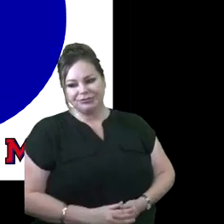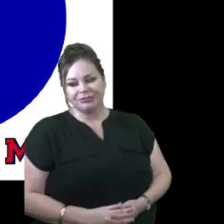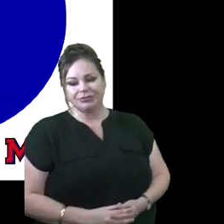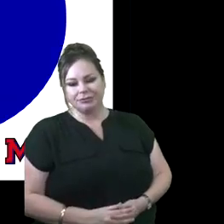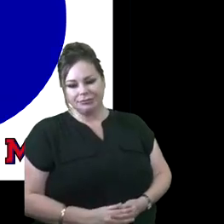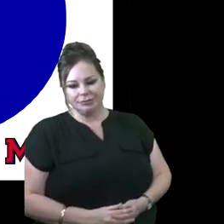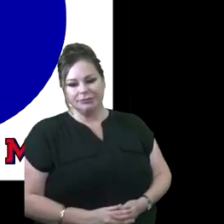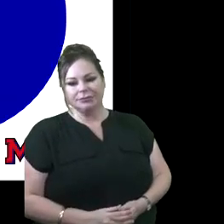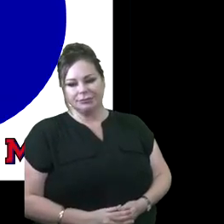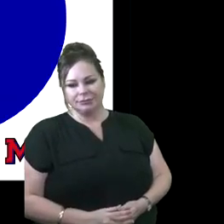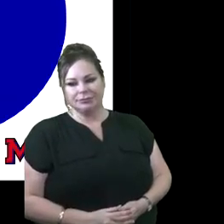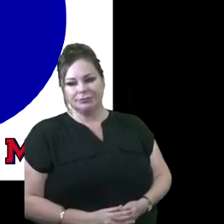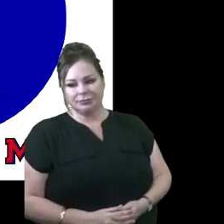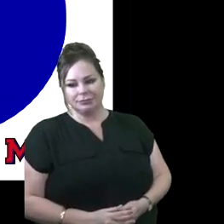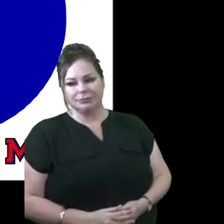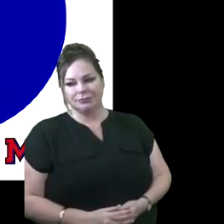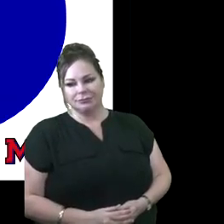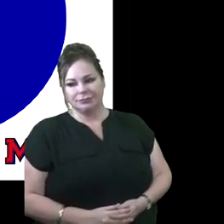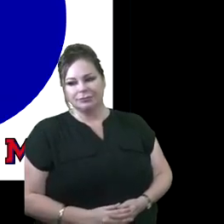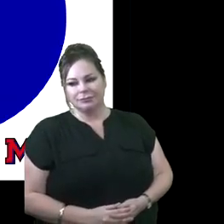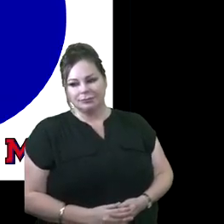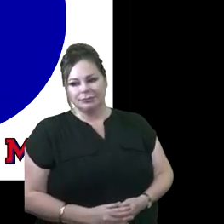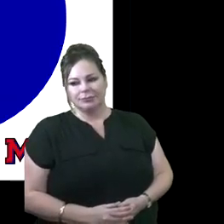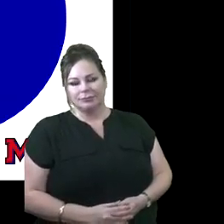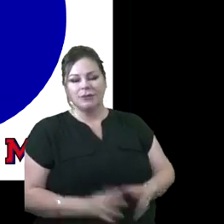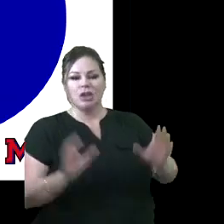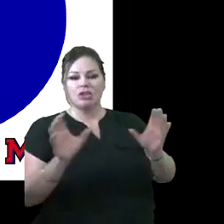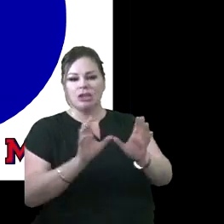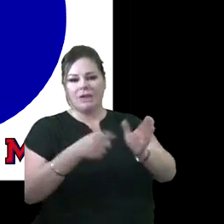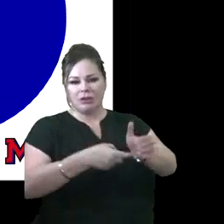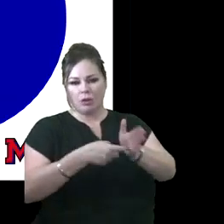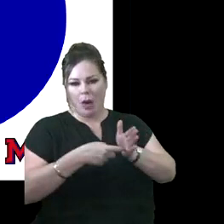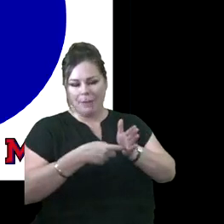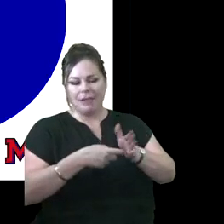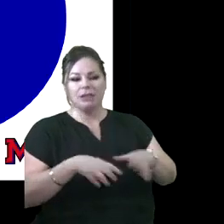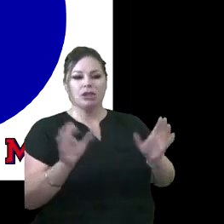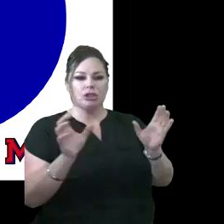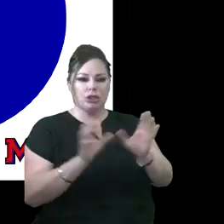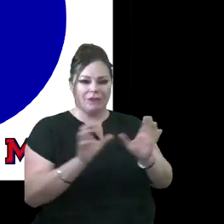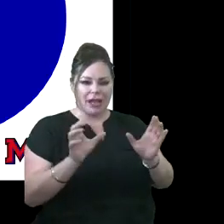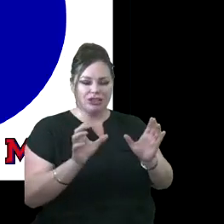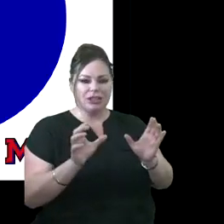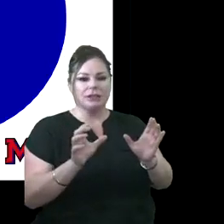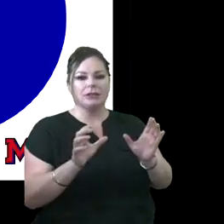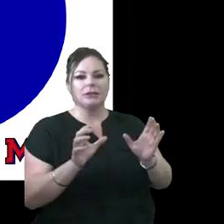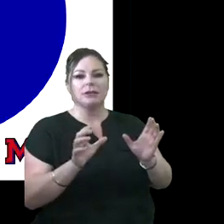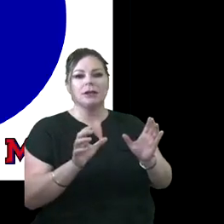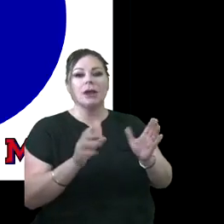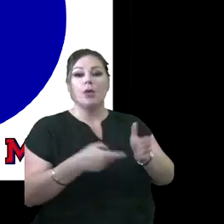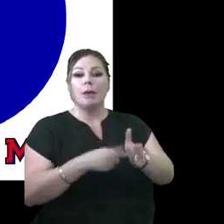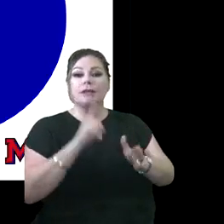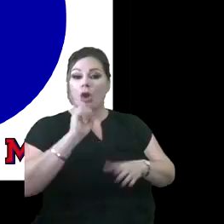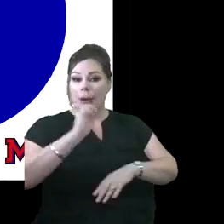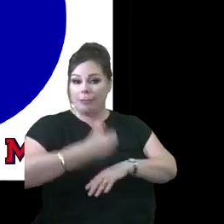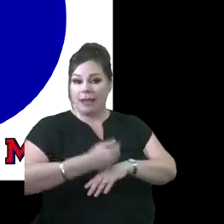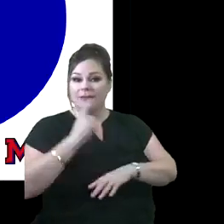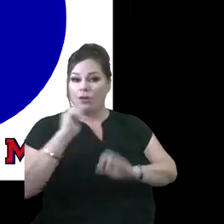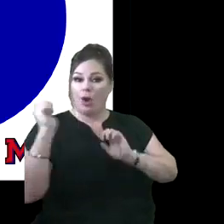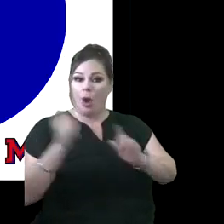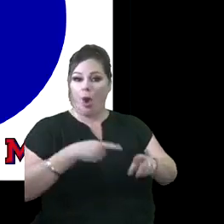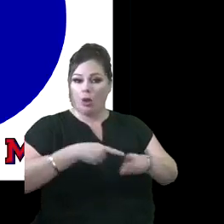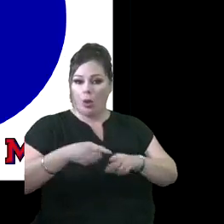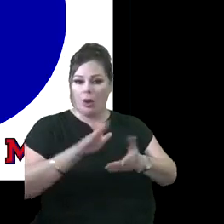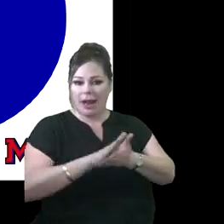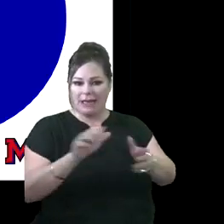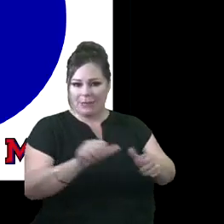So again, we're just presenting with you certification requirements and against certification requirements will be in place for all core